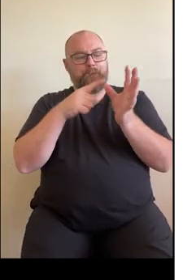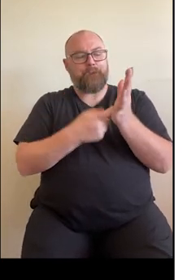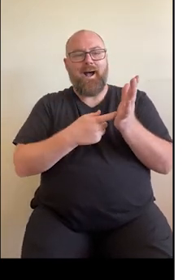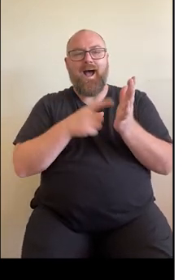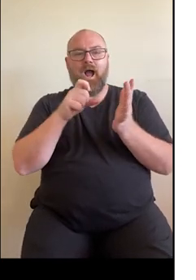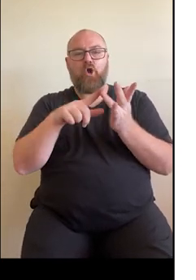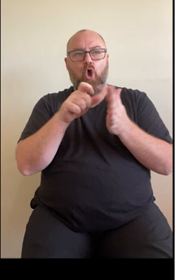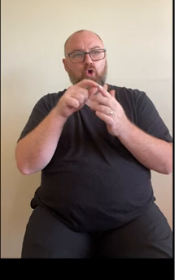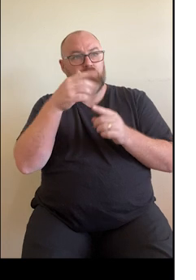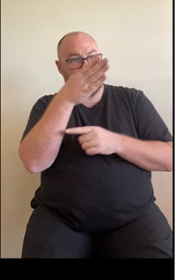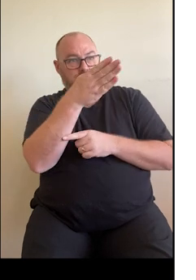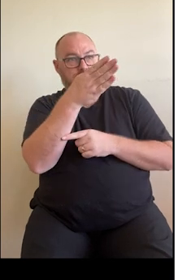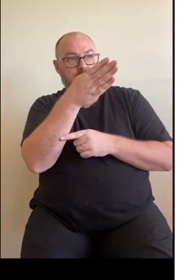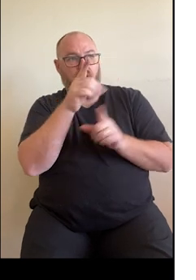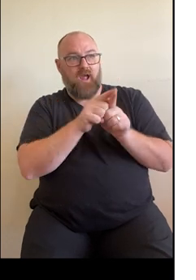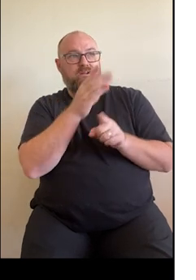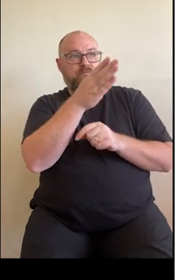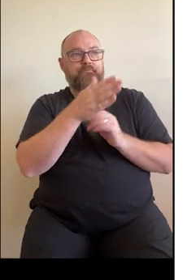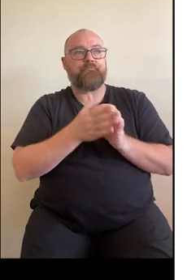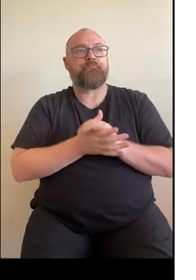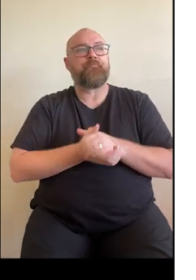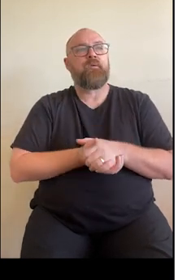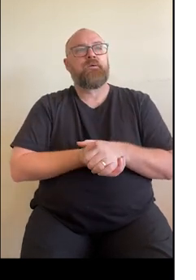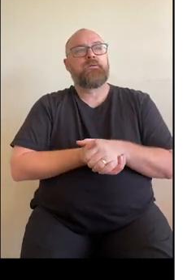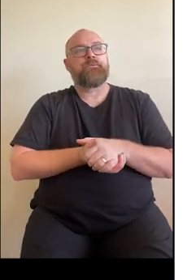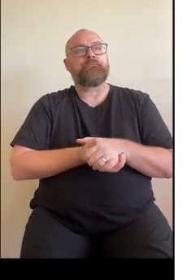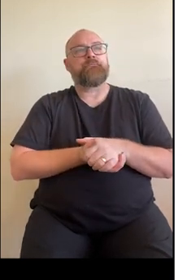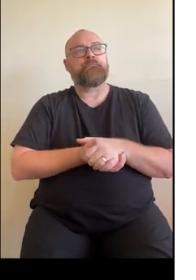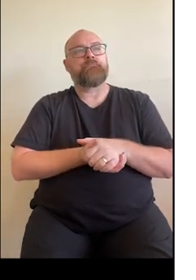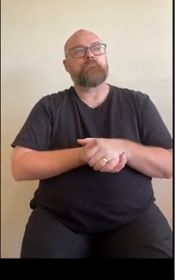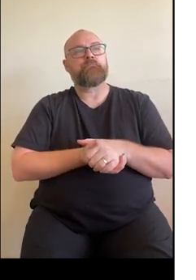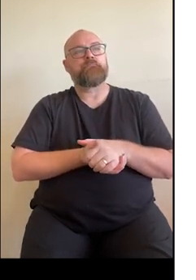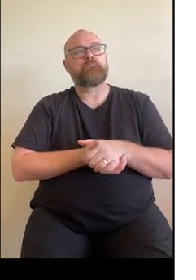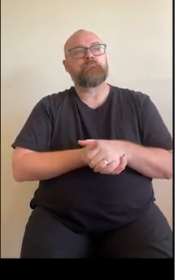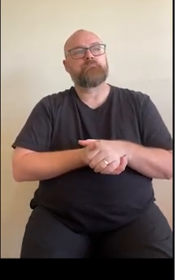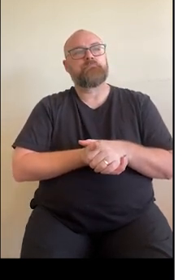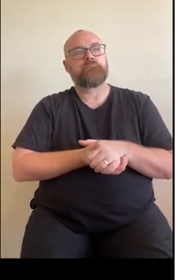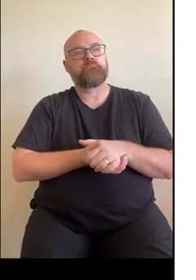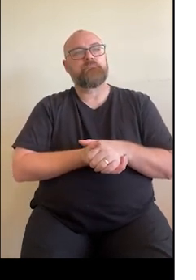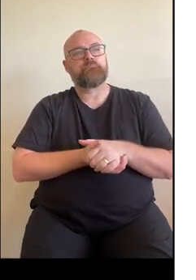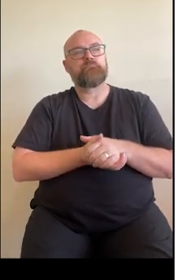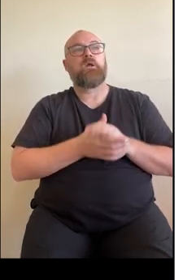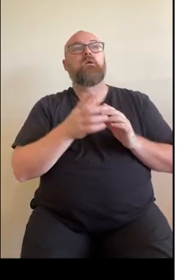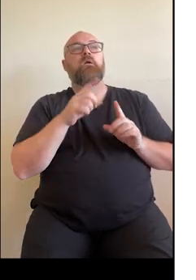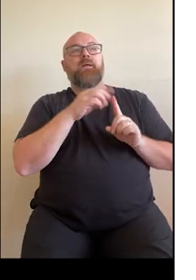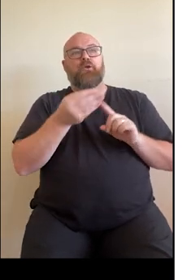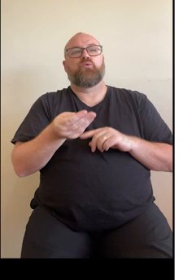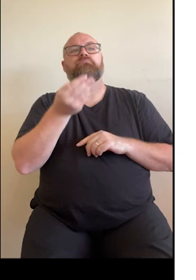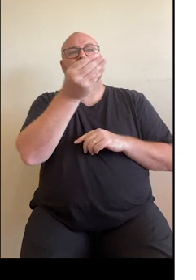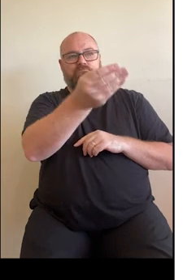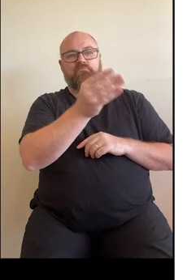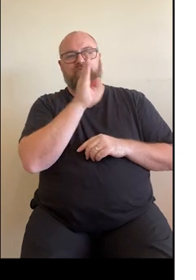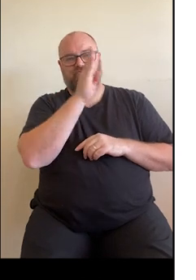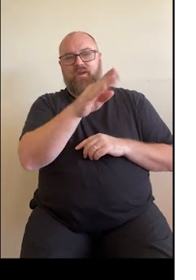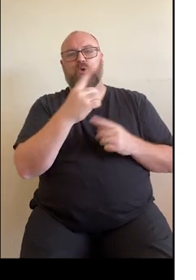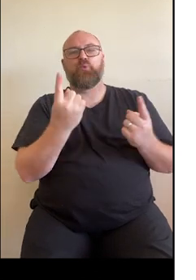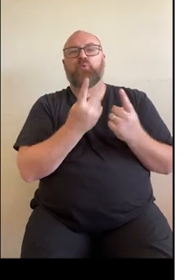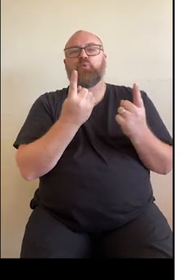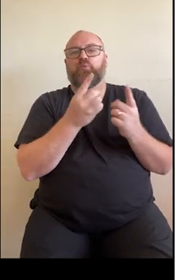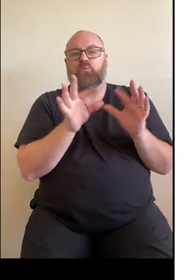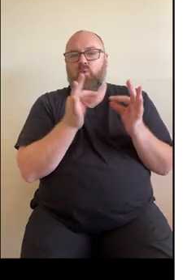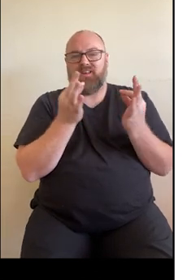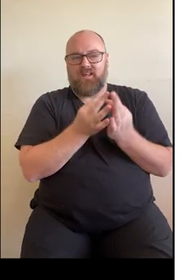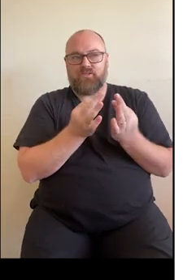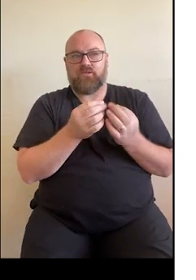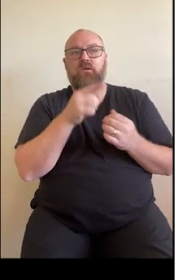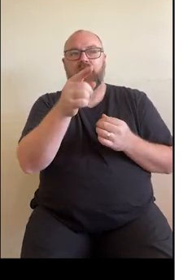such as this one, you'll have to take it to the organisation listed on the form. So the